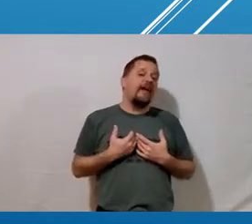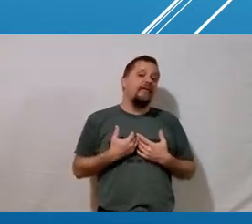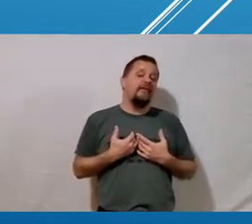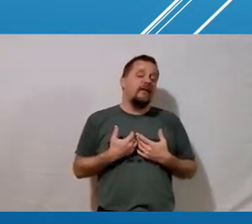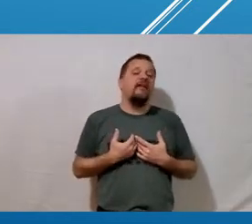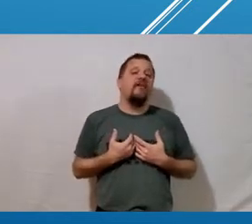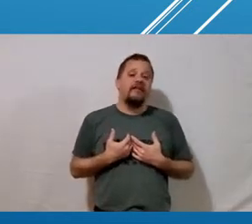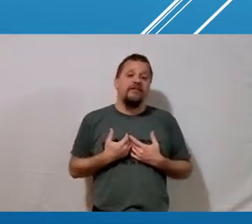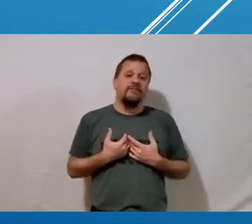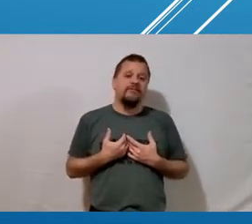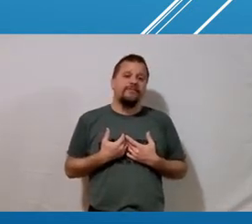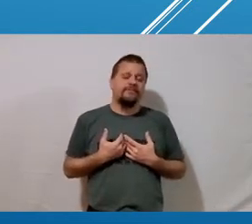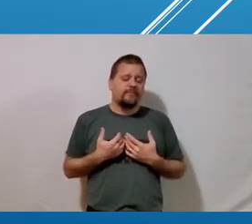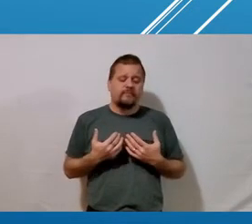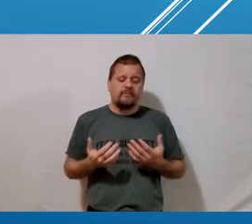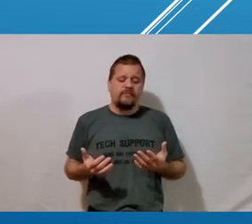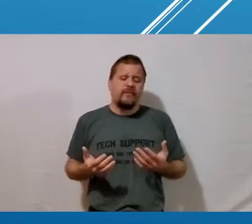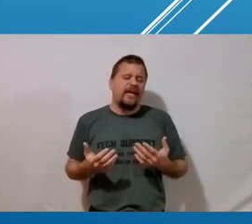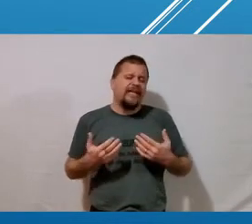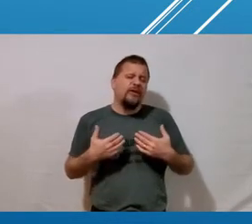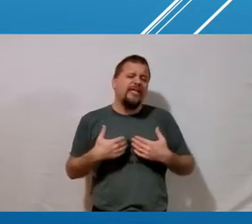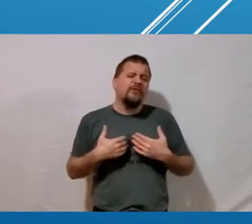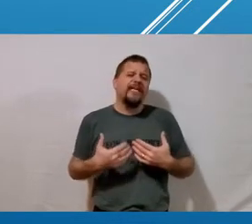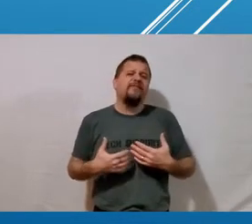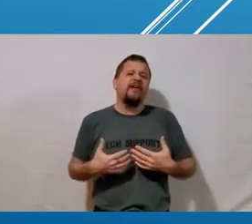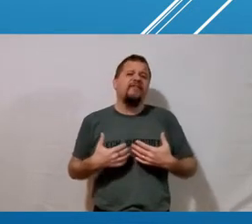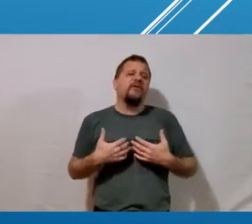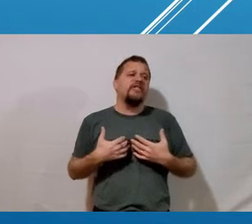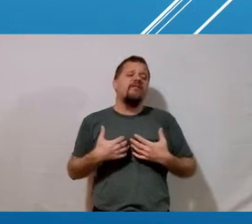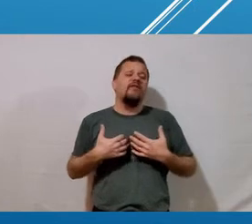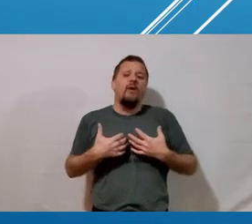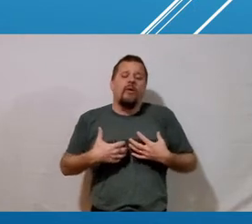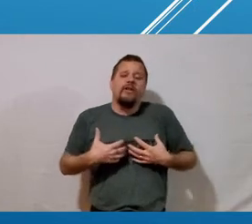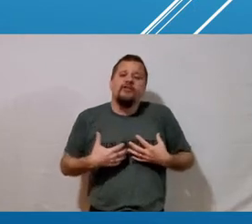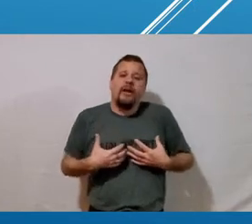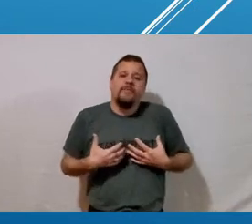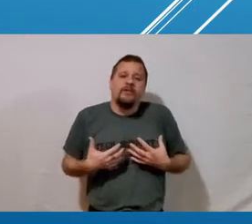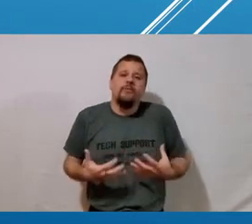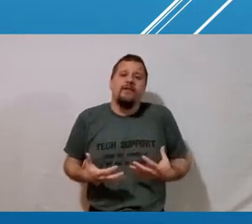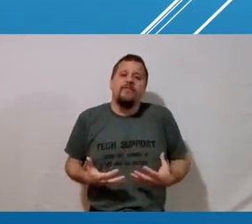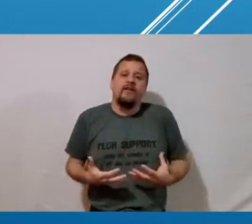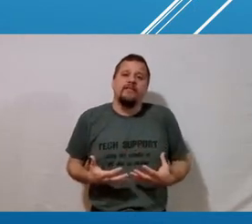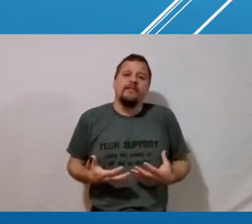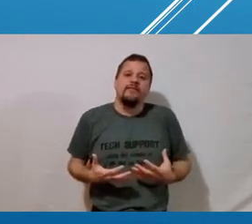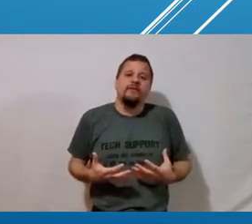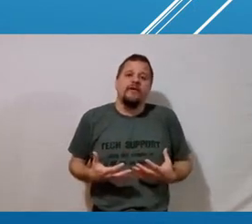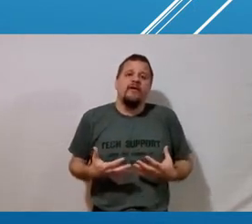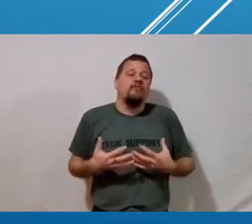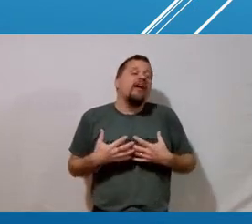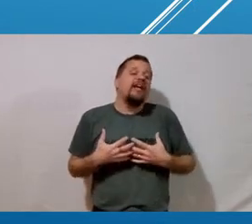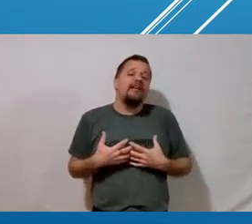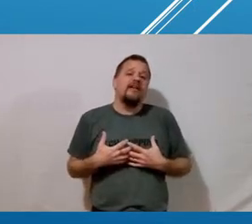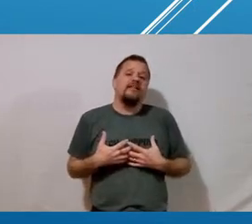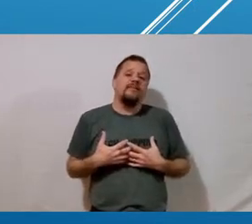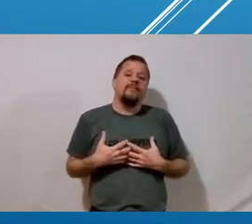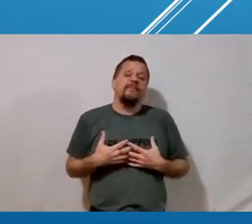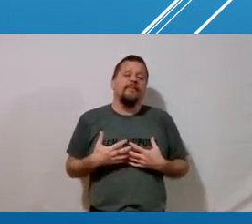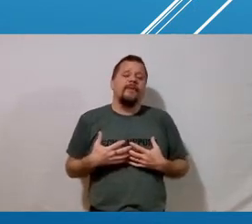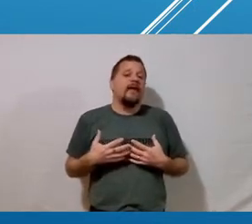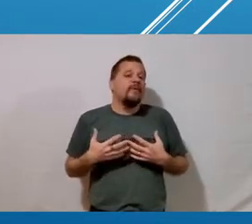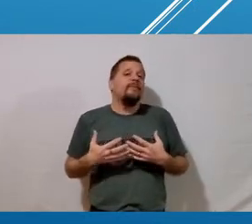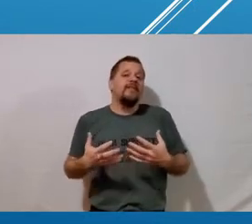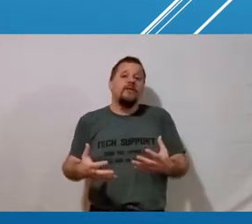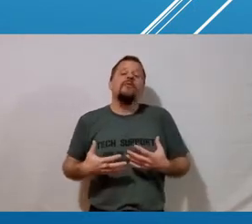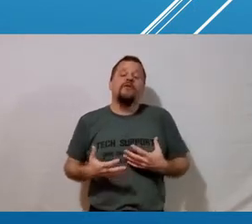that i found that i fall into and you need to identify for yourself what are the traps that you might fall into and recognize